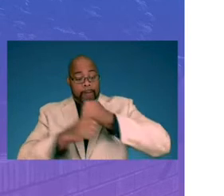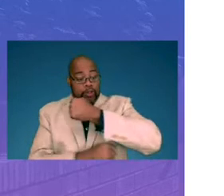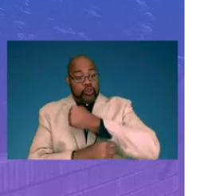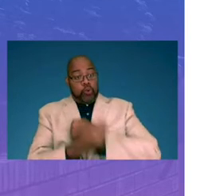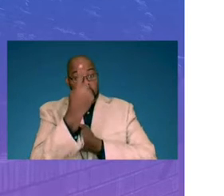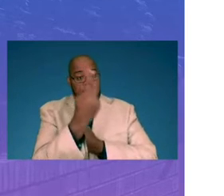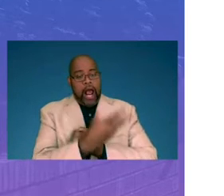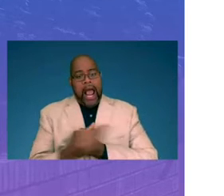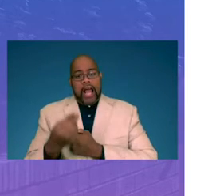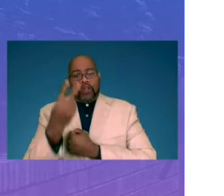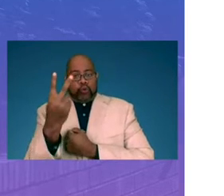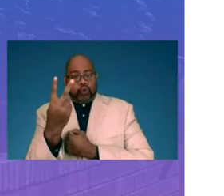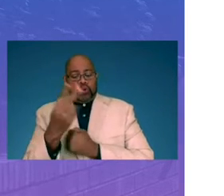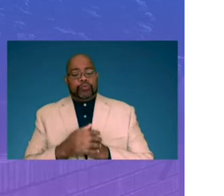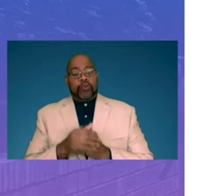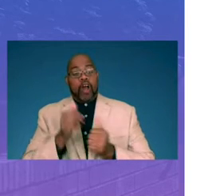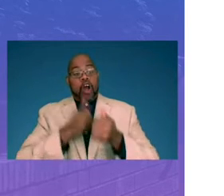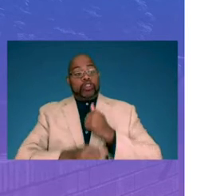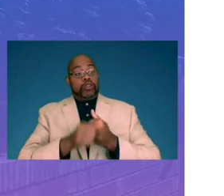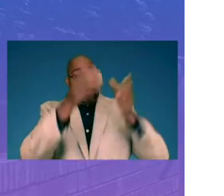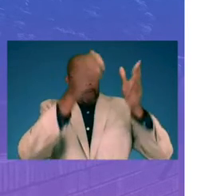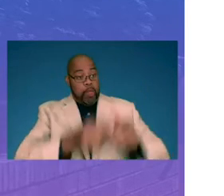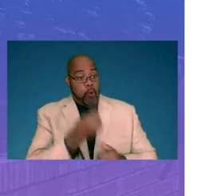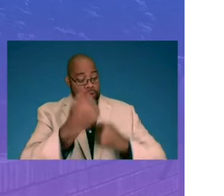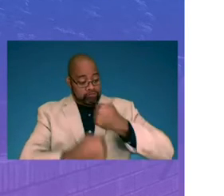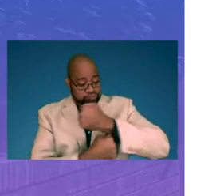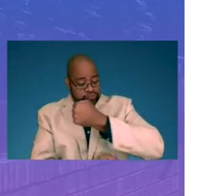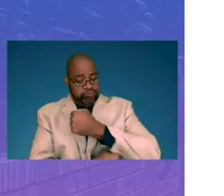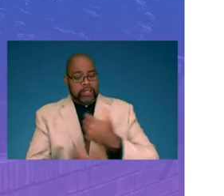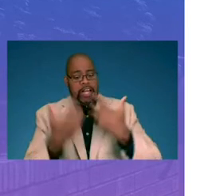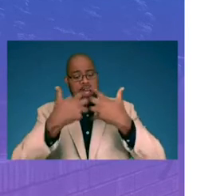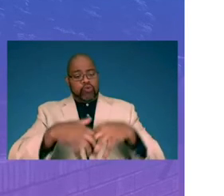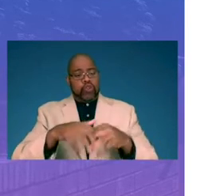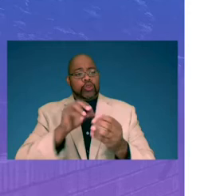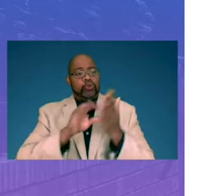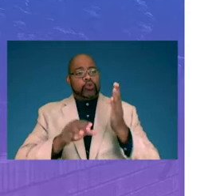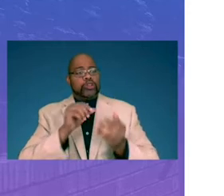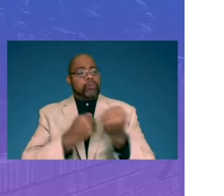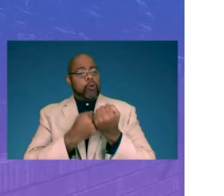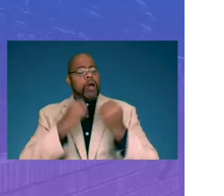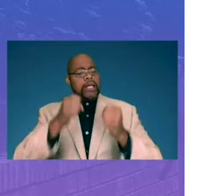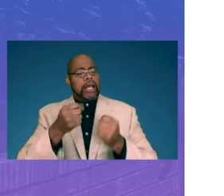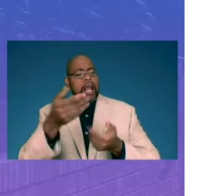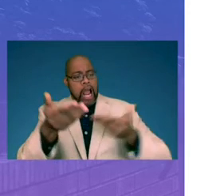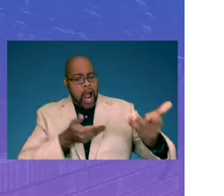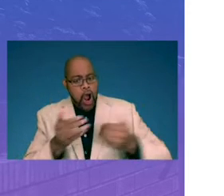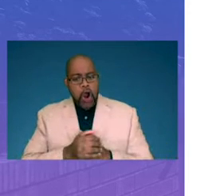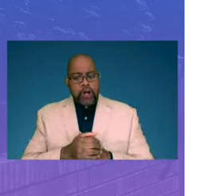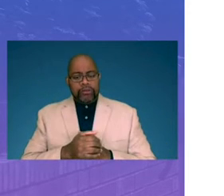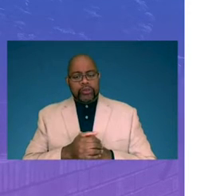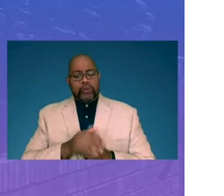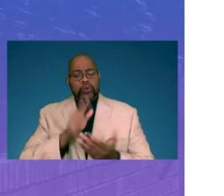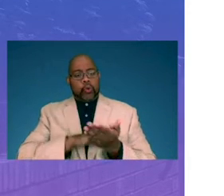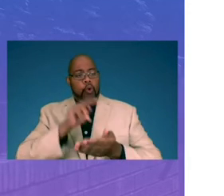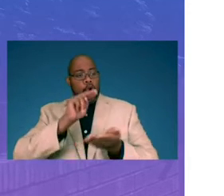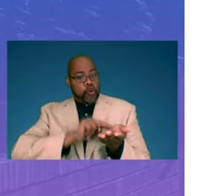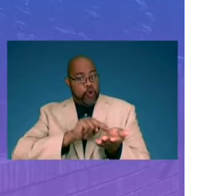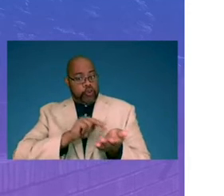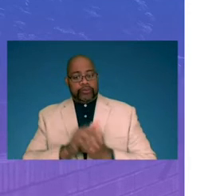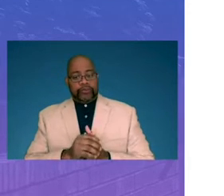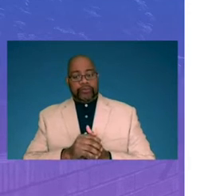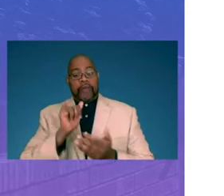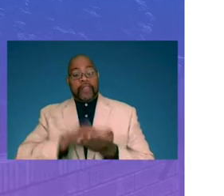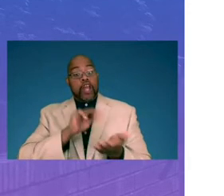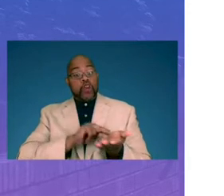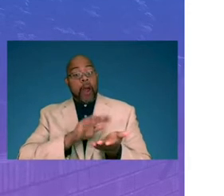2. Under Pillar 1, Integrated Student Supports, we're able to hire an additional school nurse. This